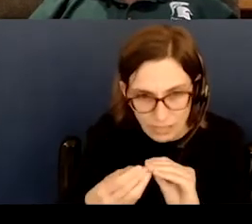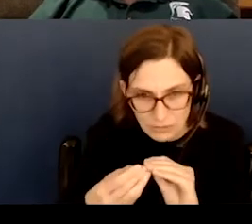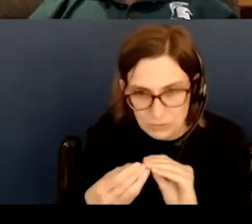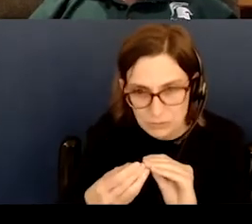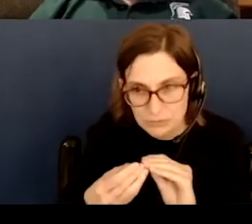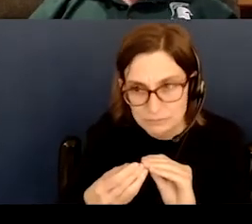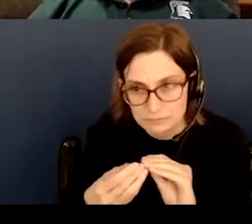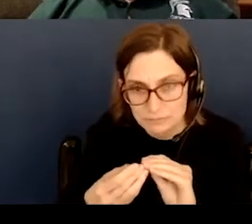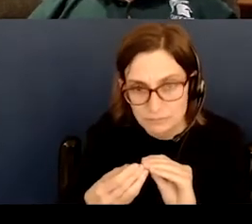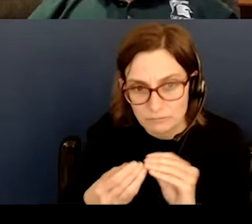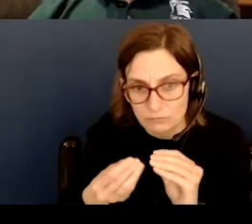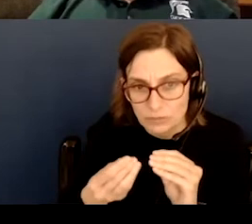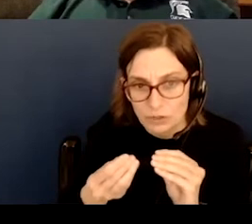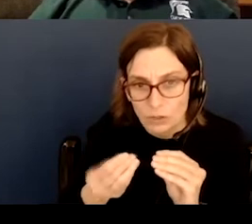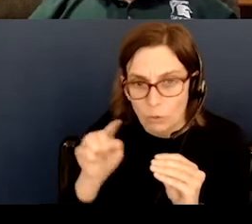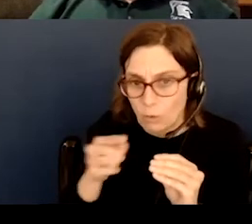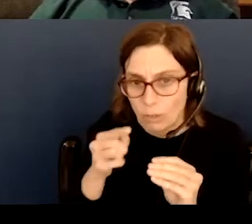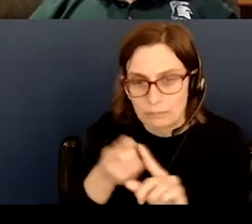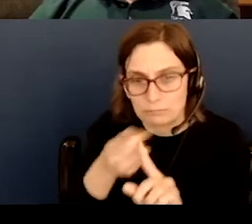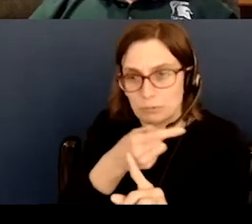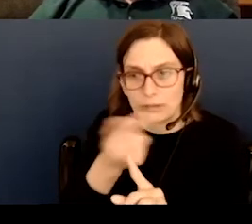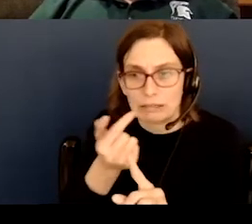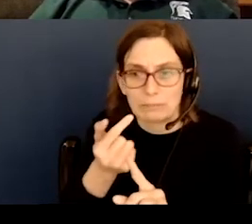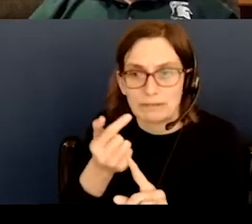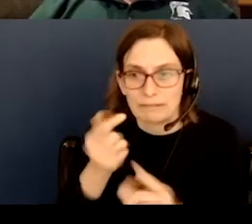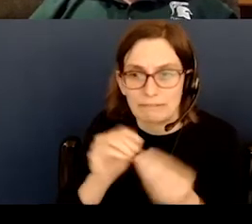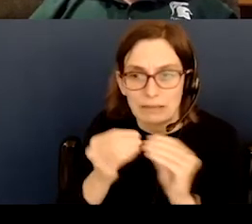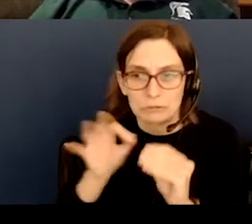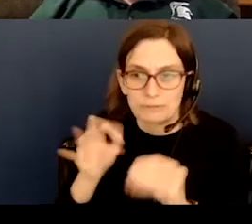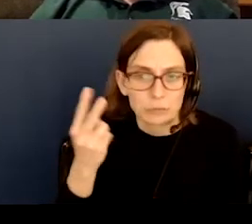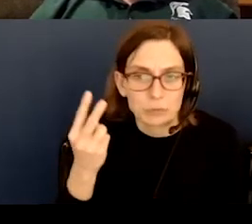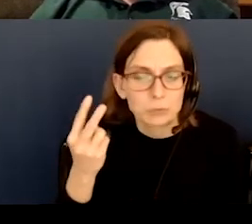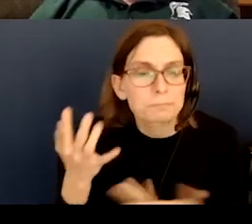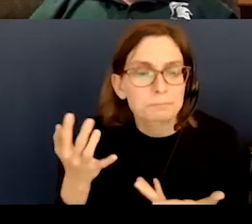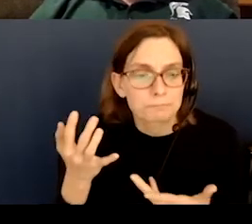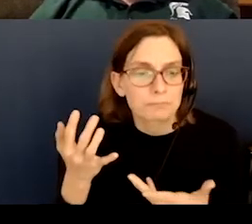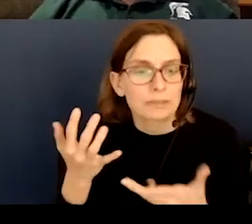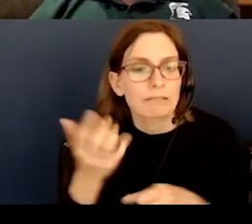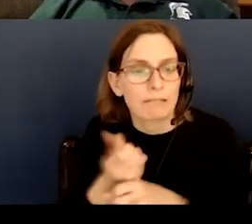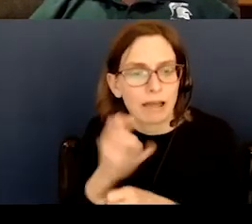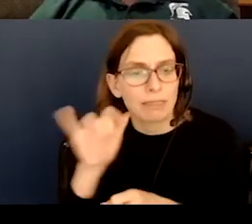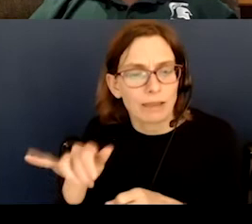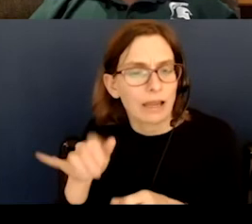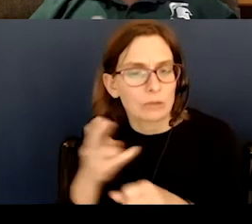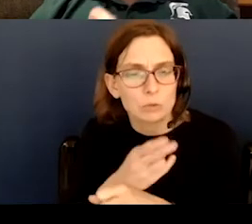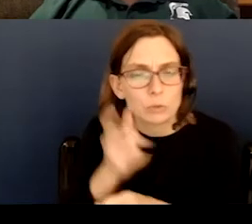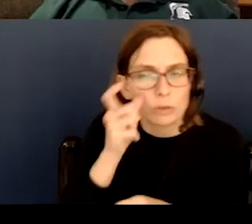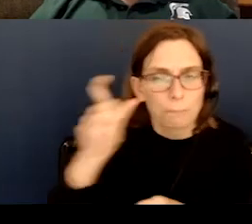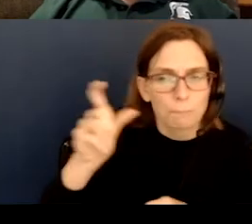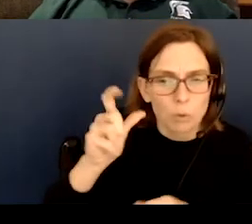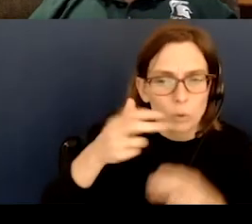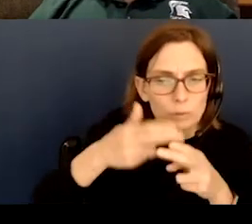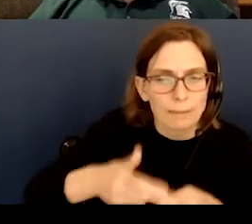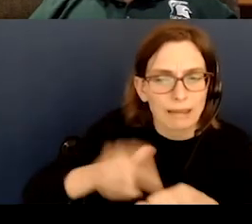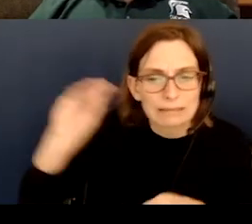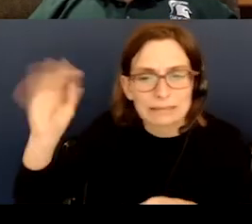a factor of two. And he got these ratios by using the moon's mass and the sun's mass, that ratio,